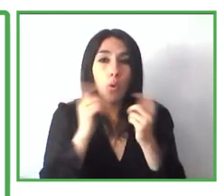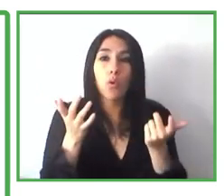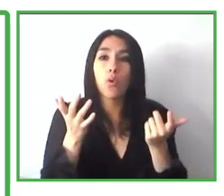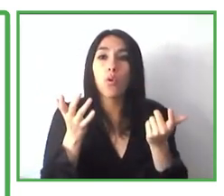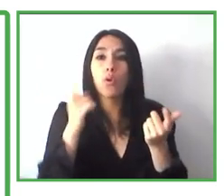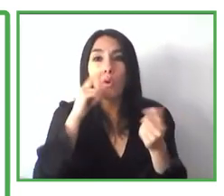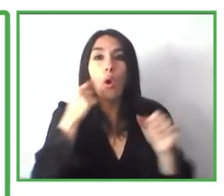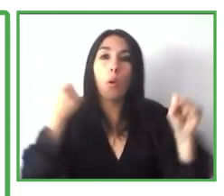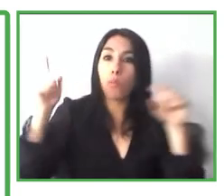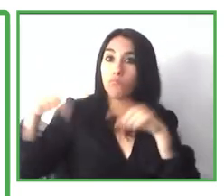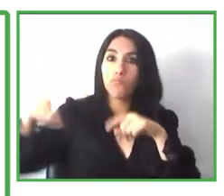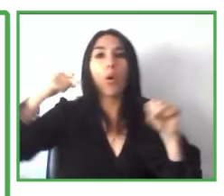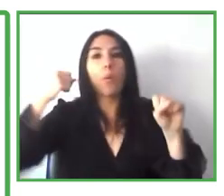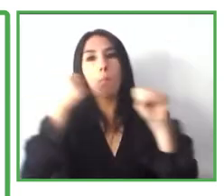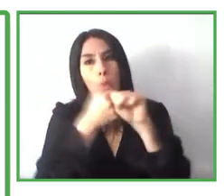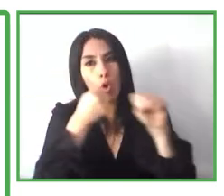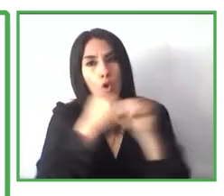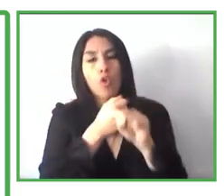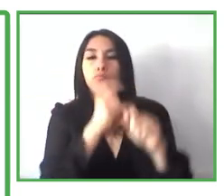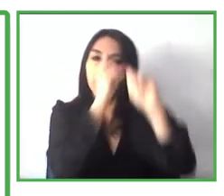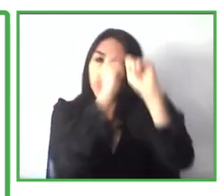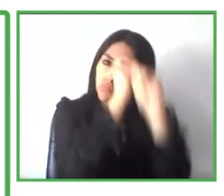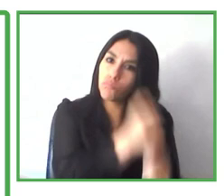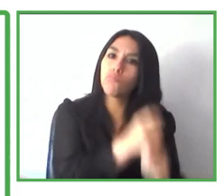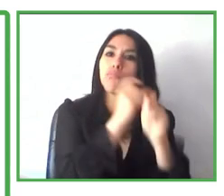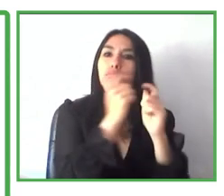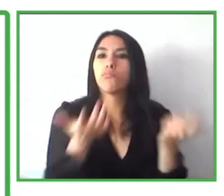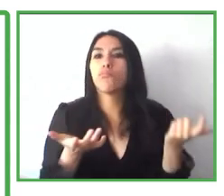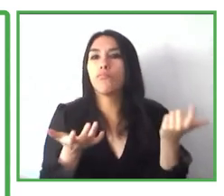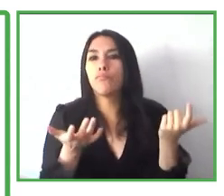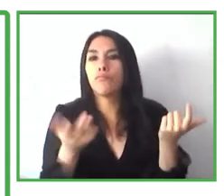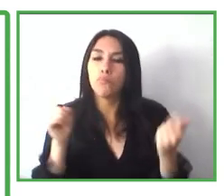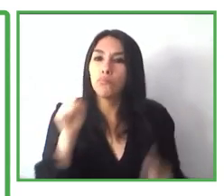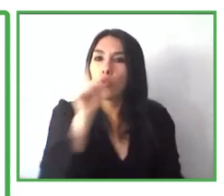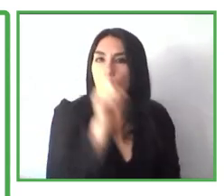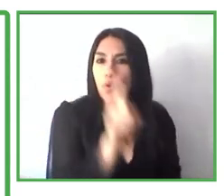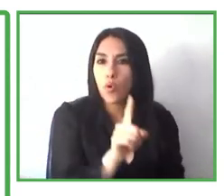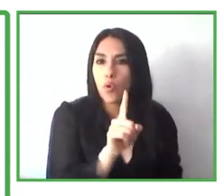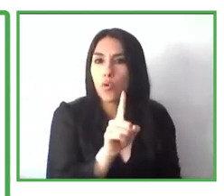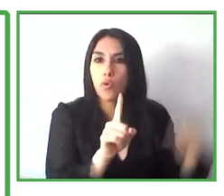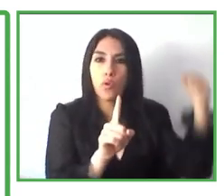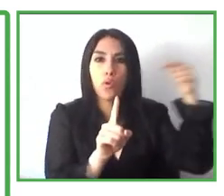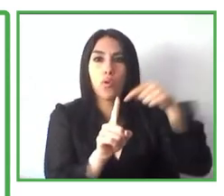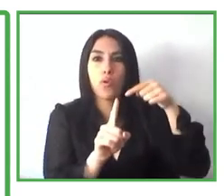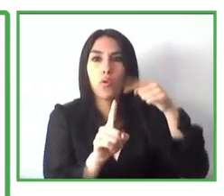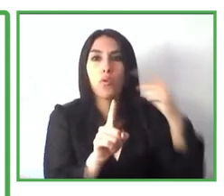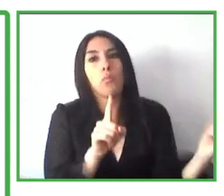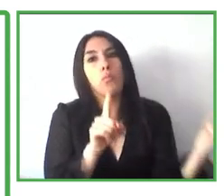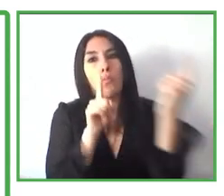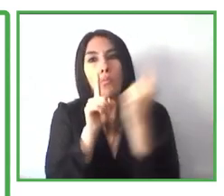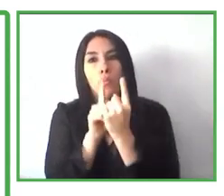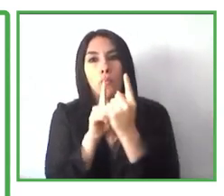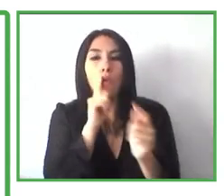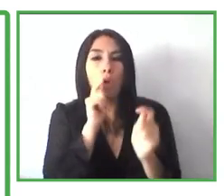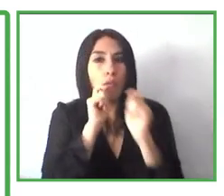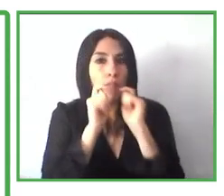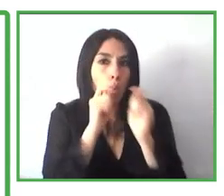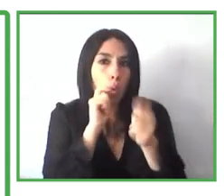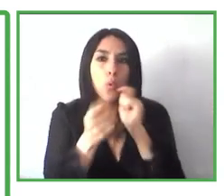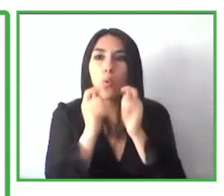always with the purpose of the person being at the center of the situation.